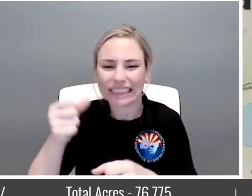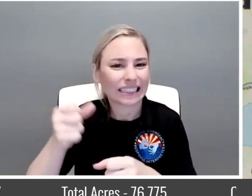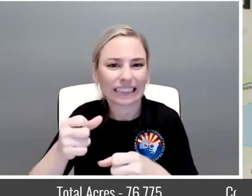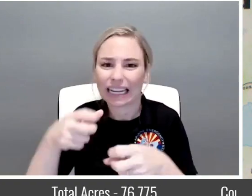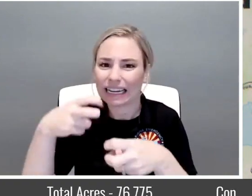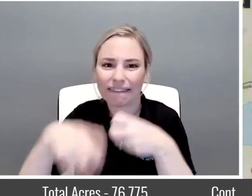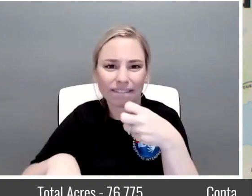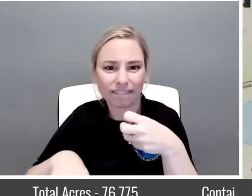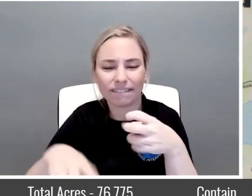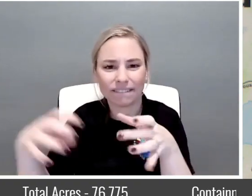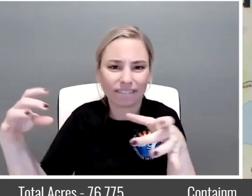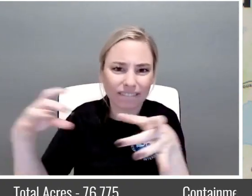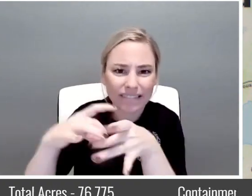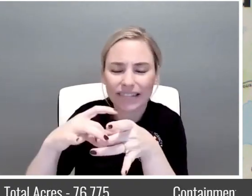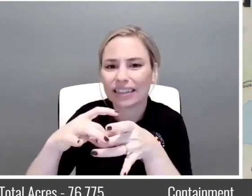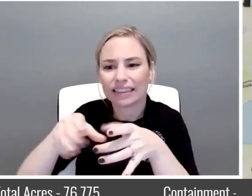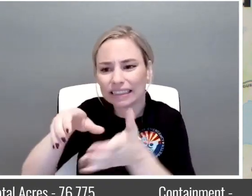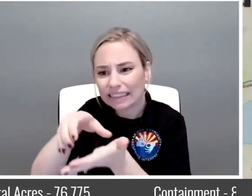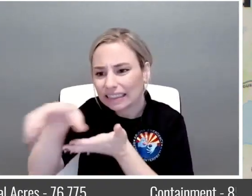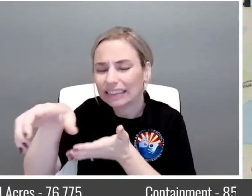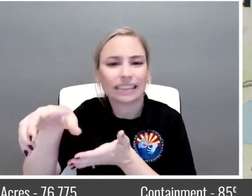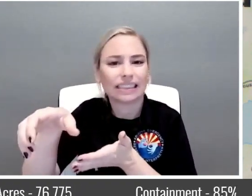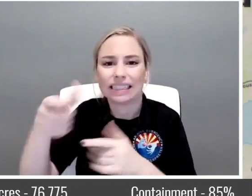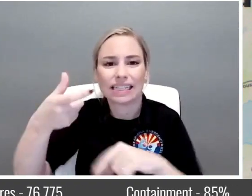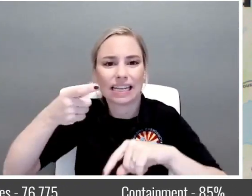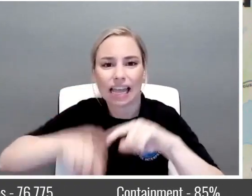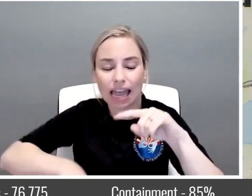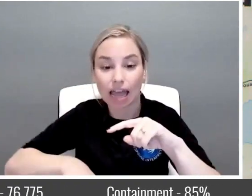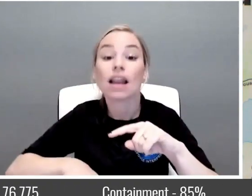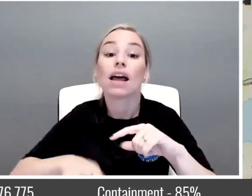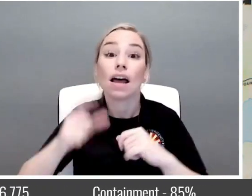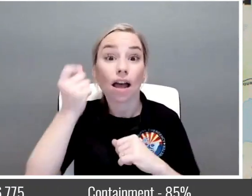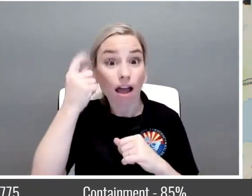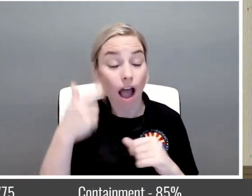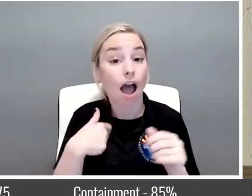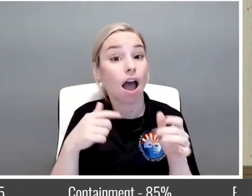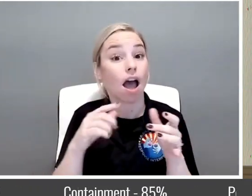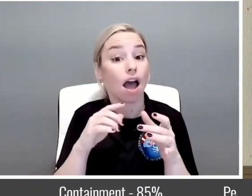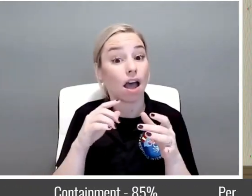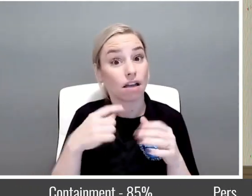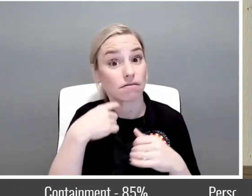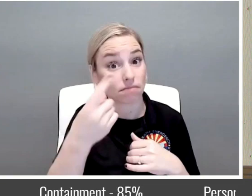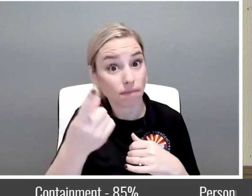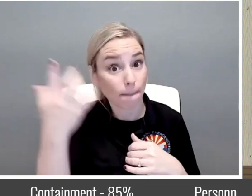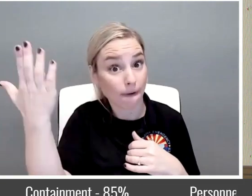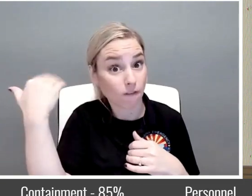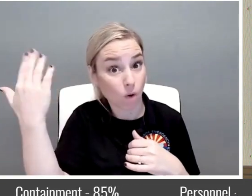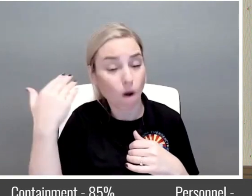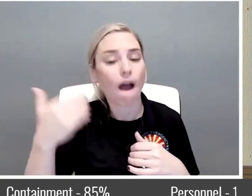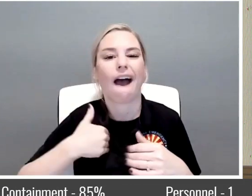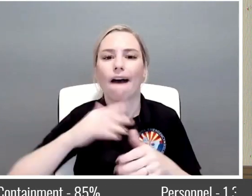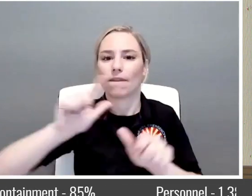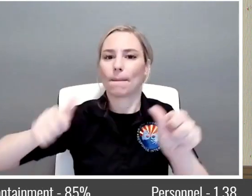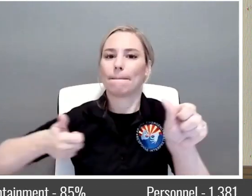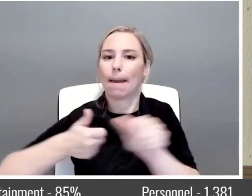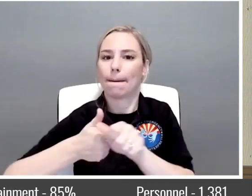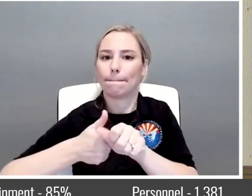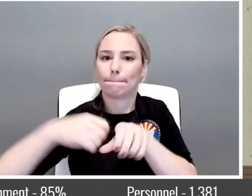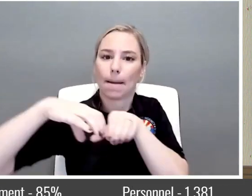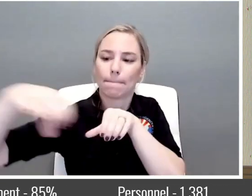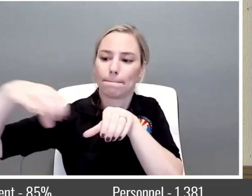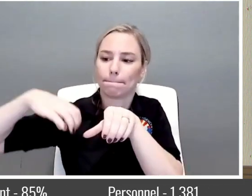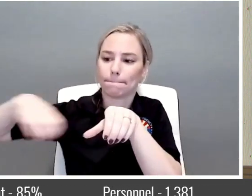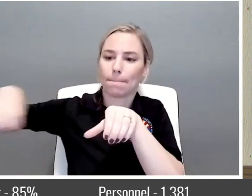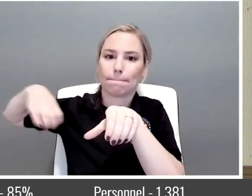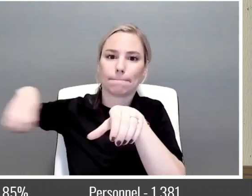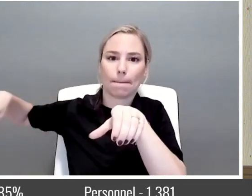However, as I've mentioned before, we do have contingency lines out here in multiple areas and a very significant ground